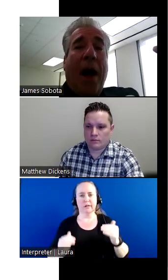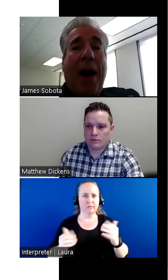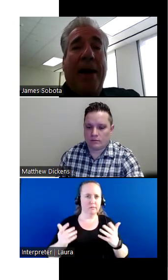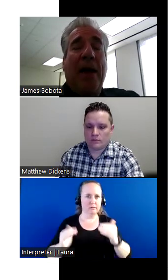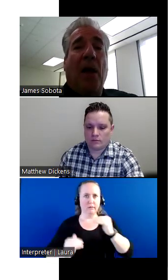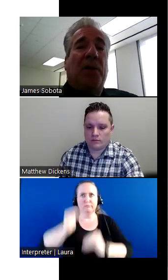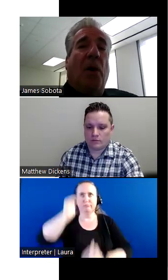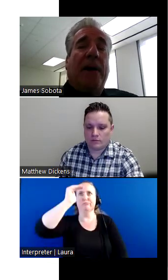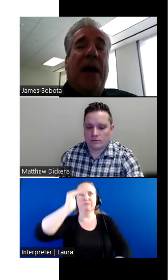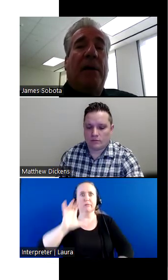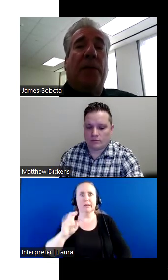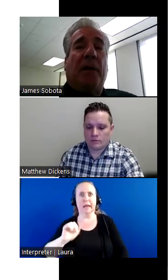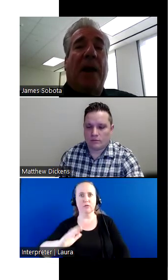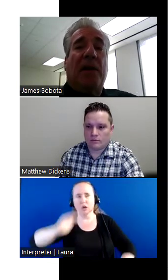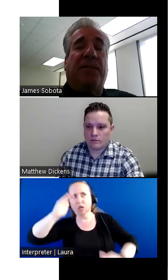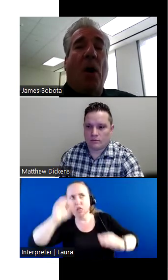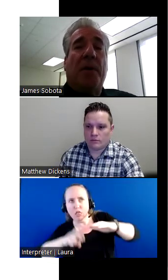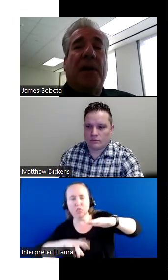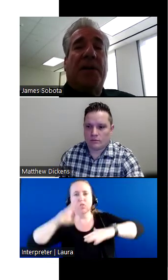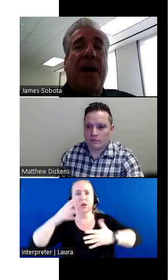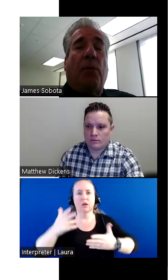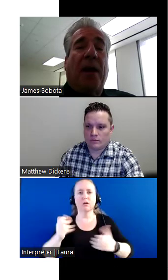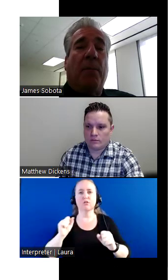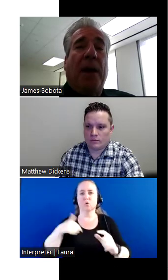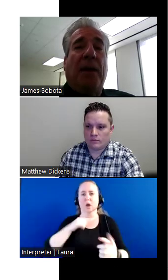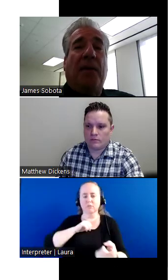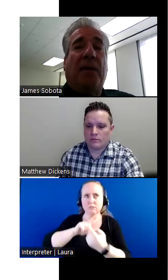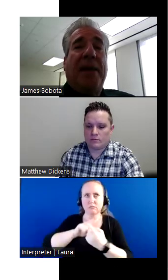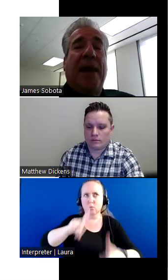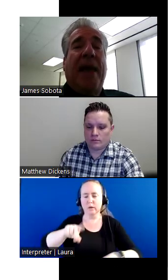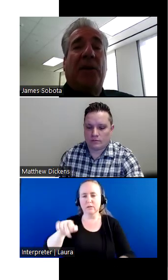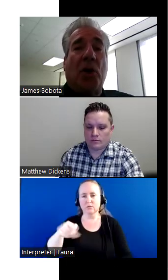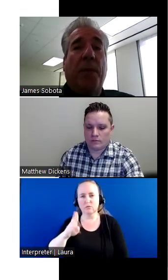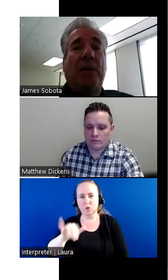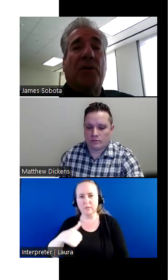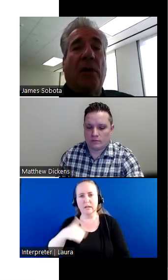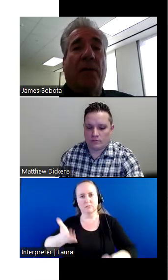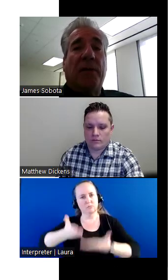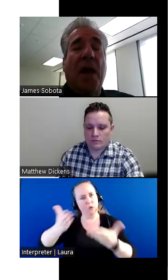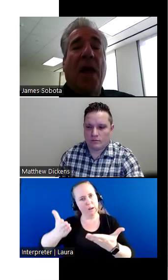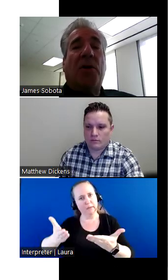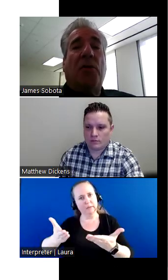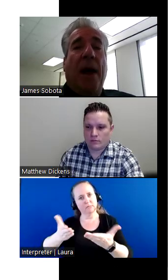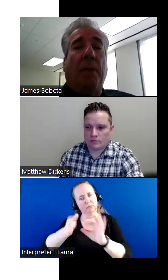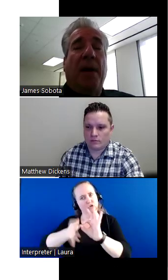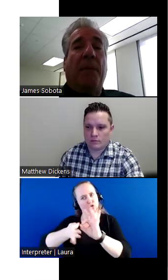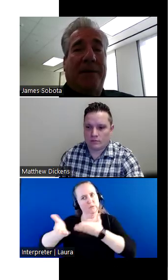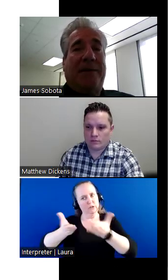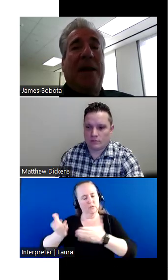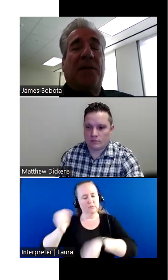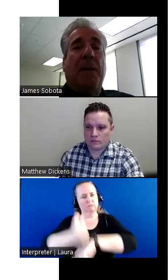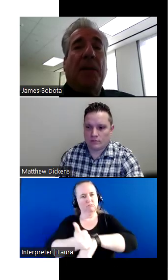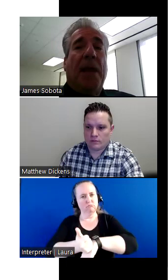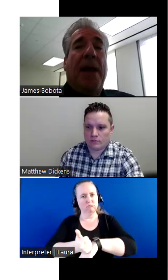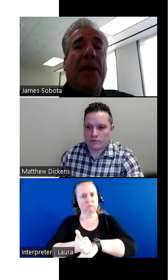was too high. So I got with a lot of these pharmacies and I recommended that they get interpreting service to help them